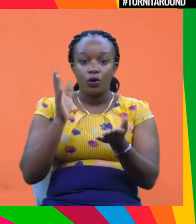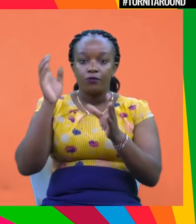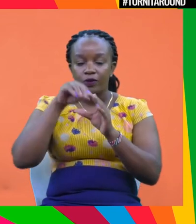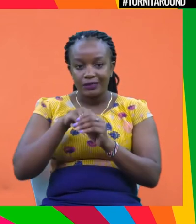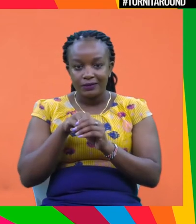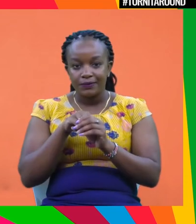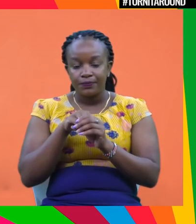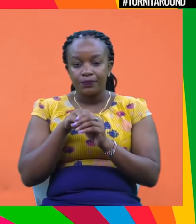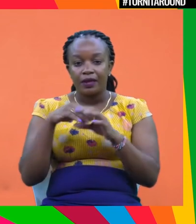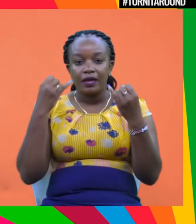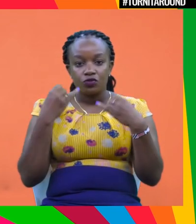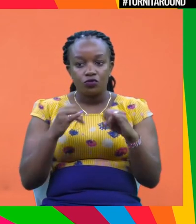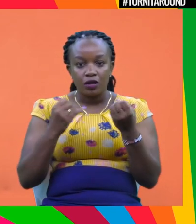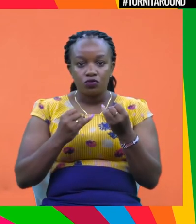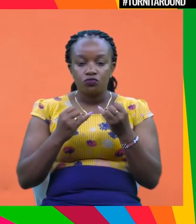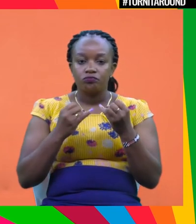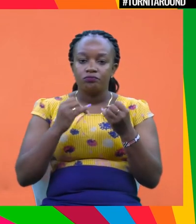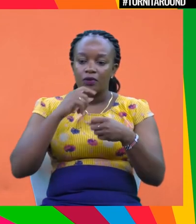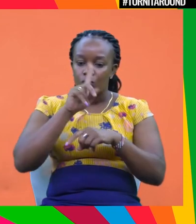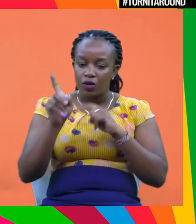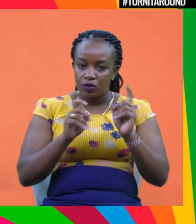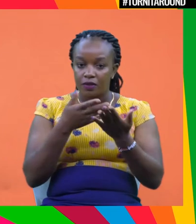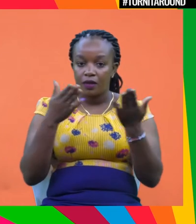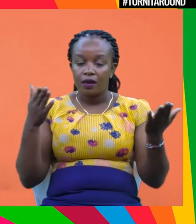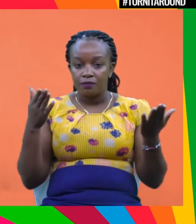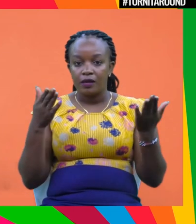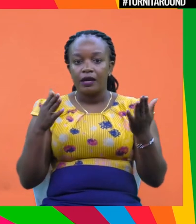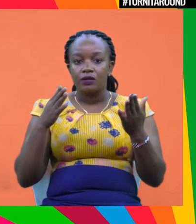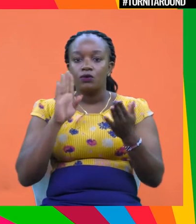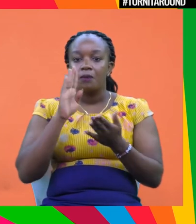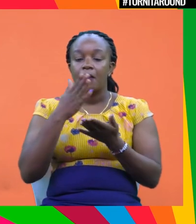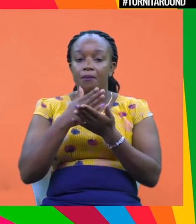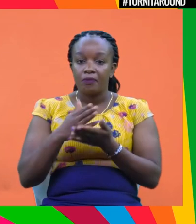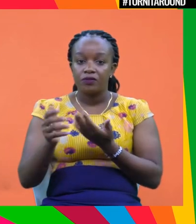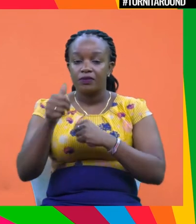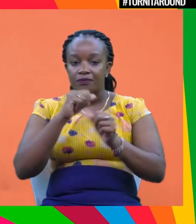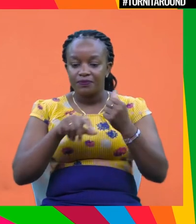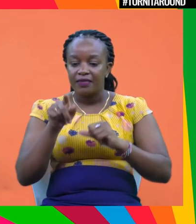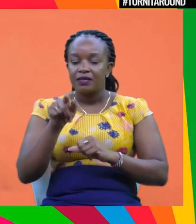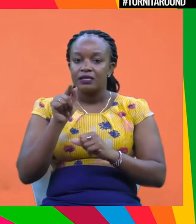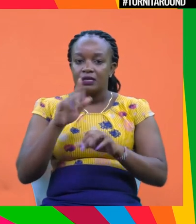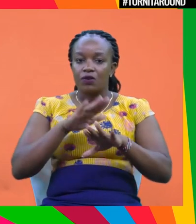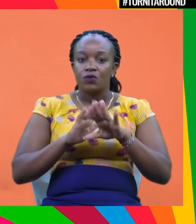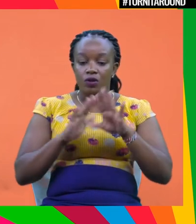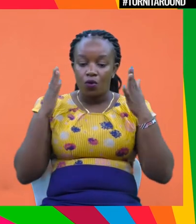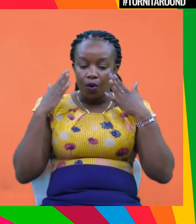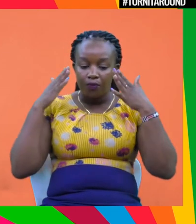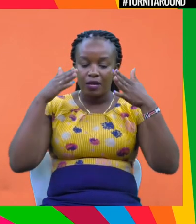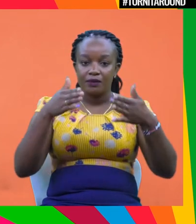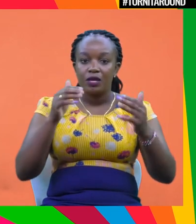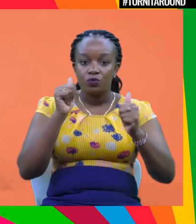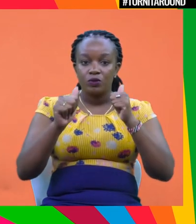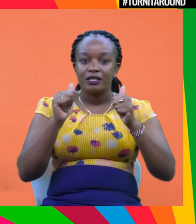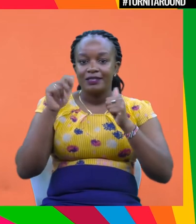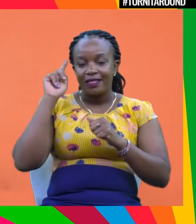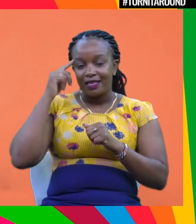and more vehicles to kind of hold them to account and get them to take positive actions. And this is a really good commitment, I think, on